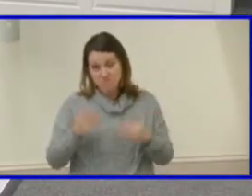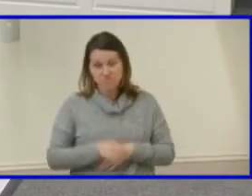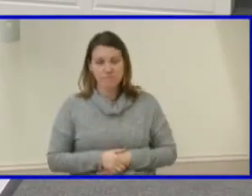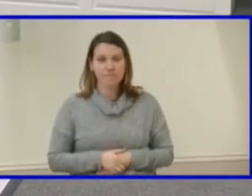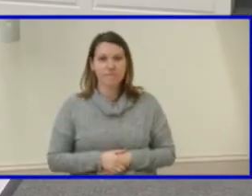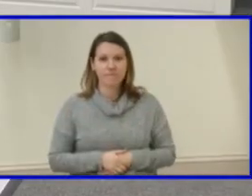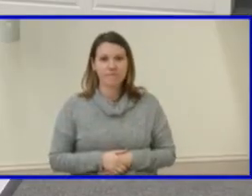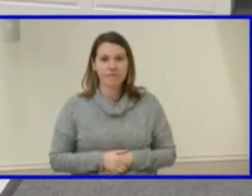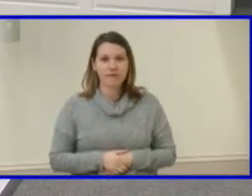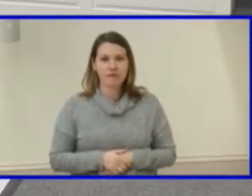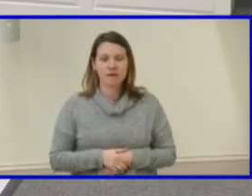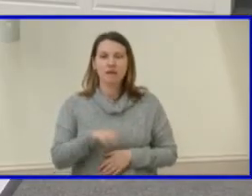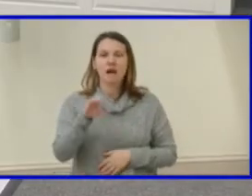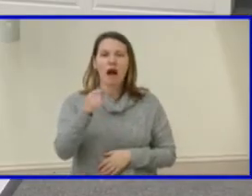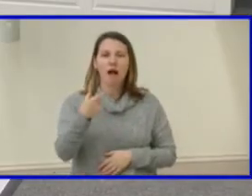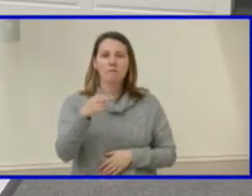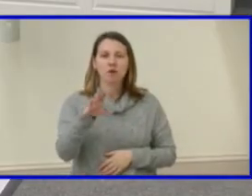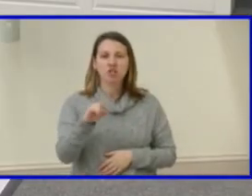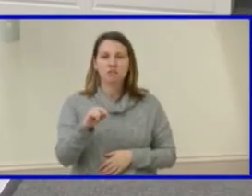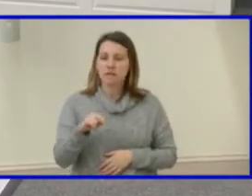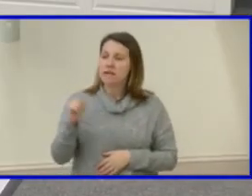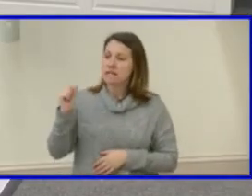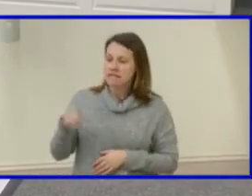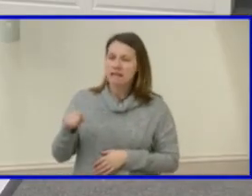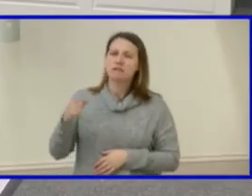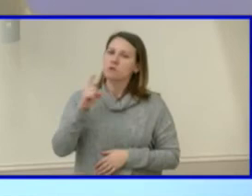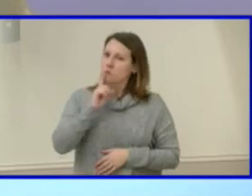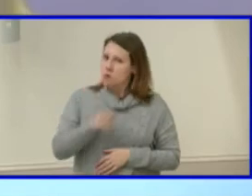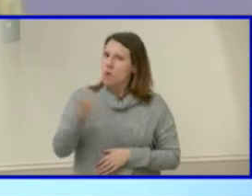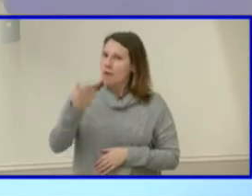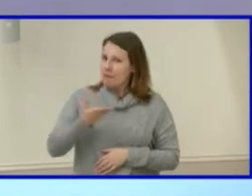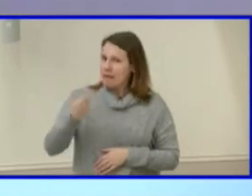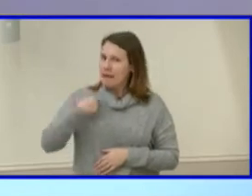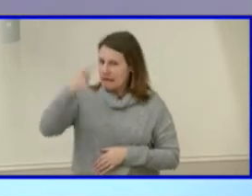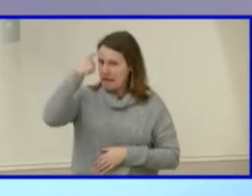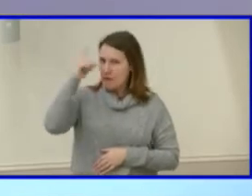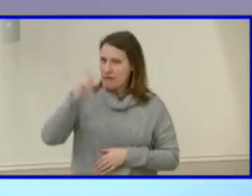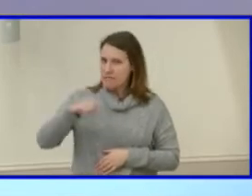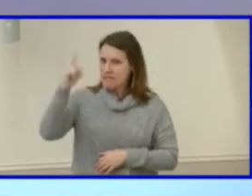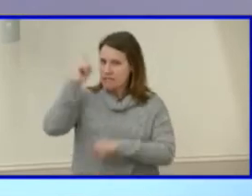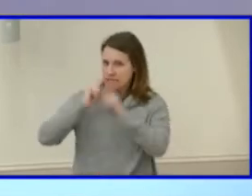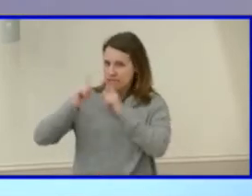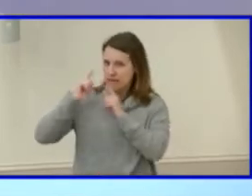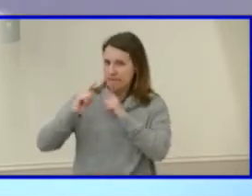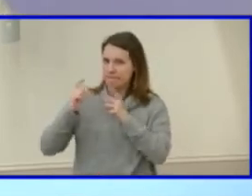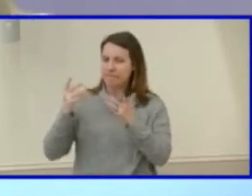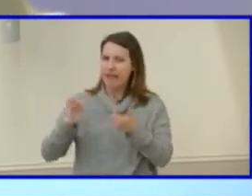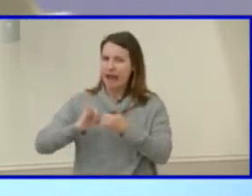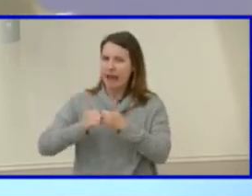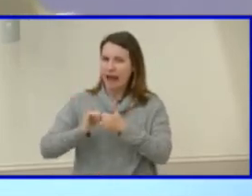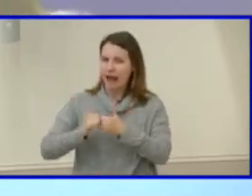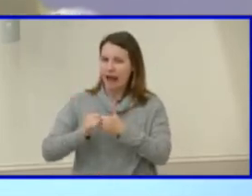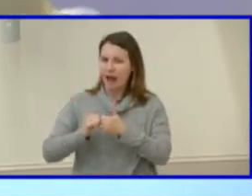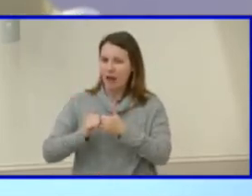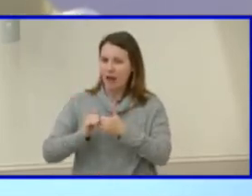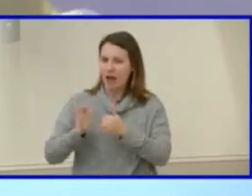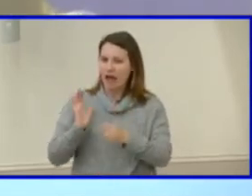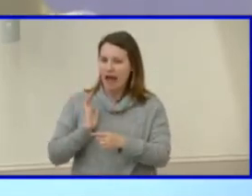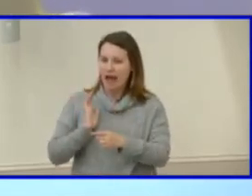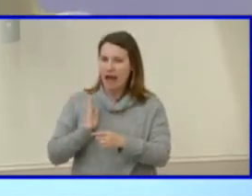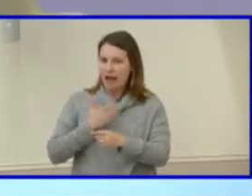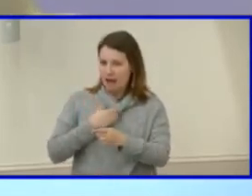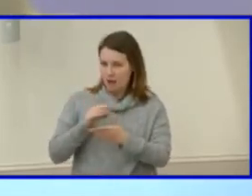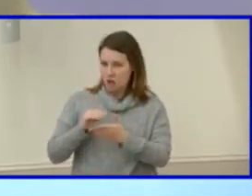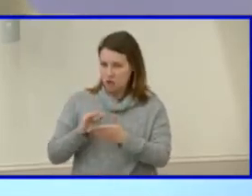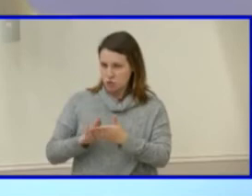of the things I think we have to consider is how do you meet the needs of our students? And,